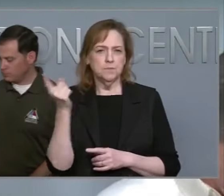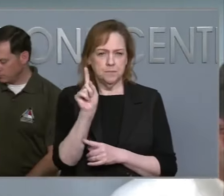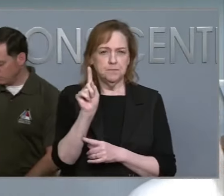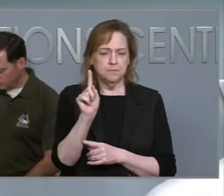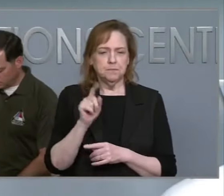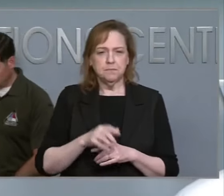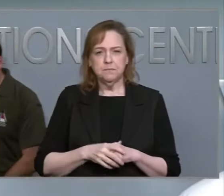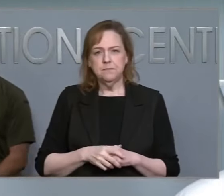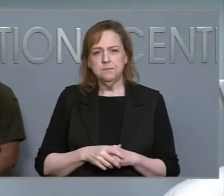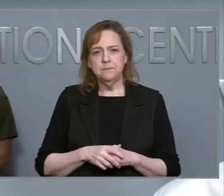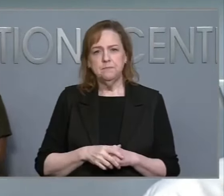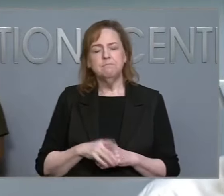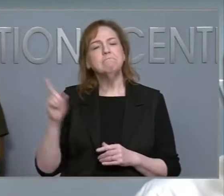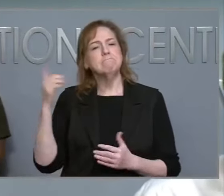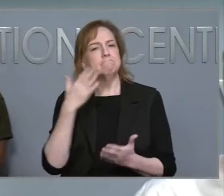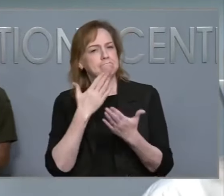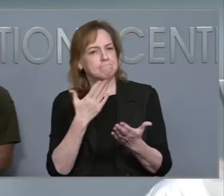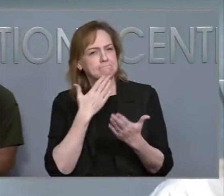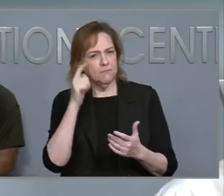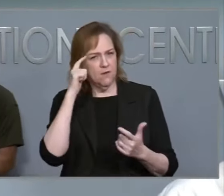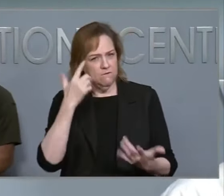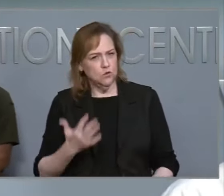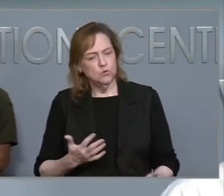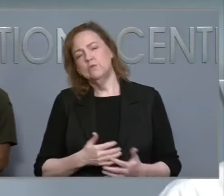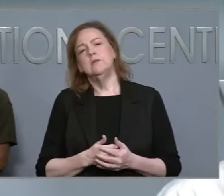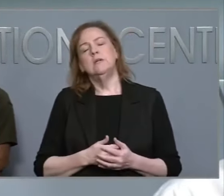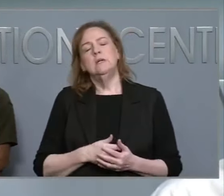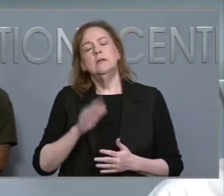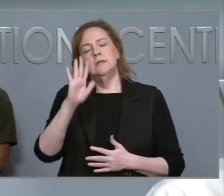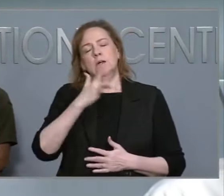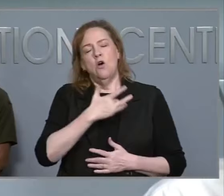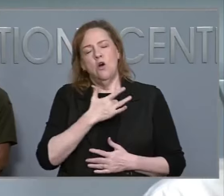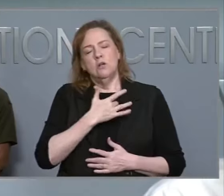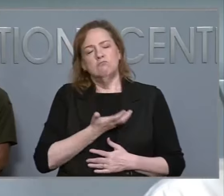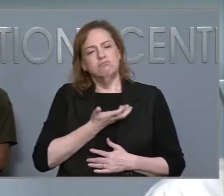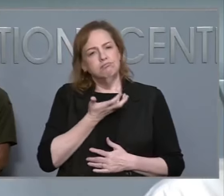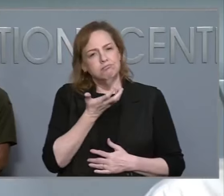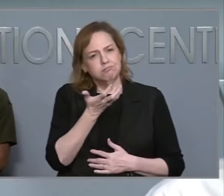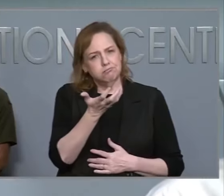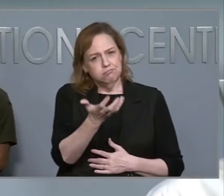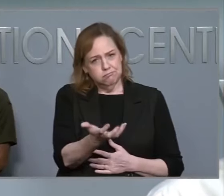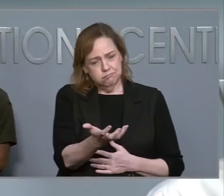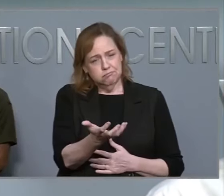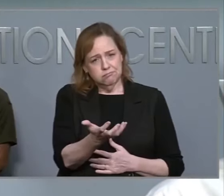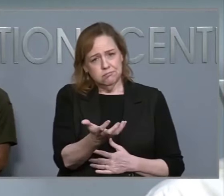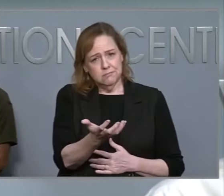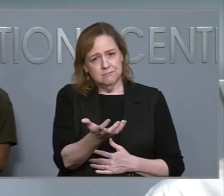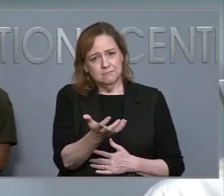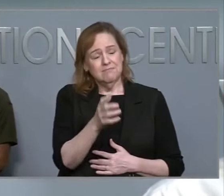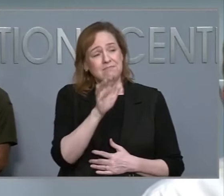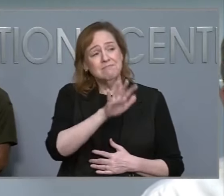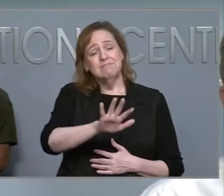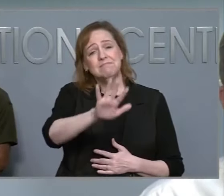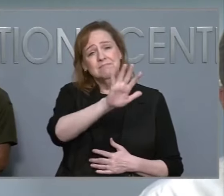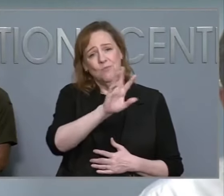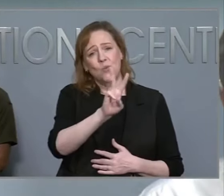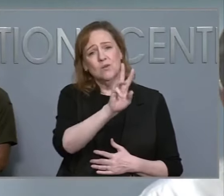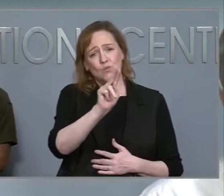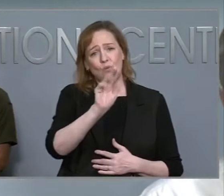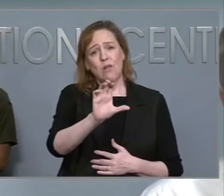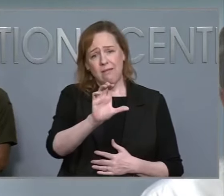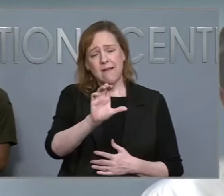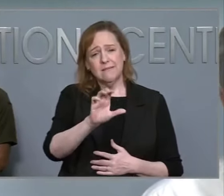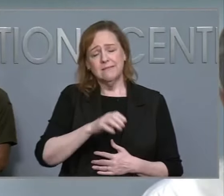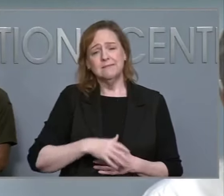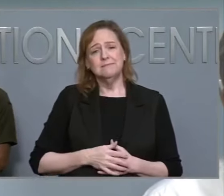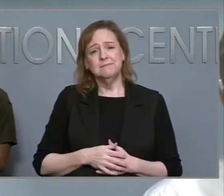Thank you, Governor. Our hearts go out to the people of western North Carolina in the wake of the storm, and please know that we have DOT